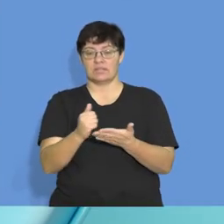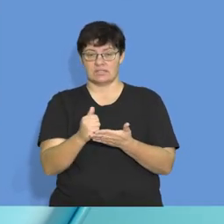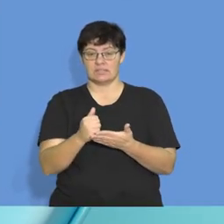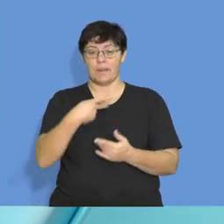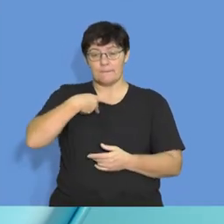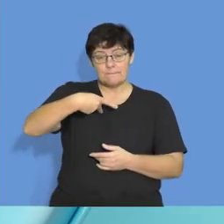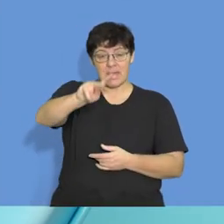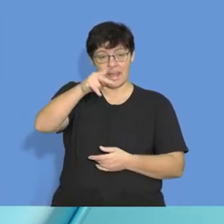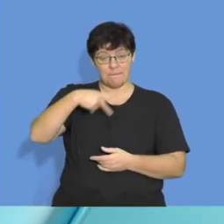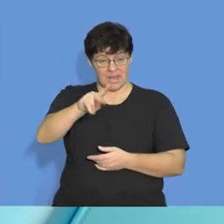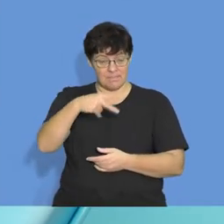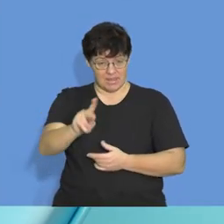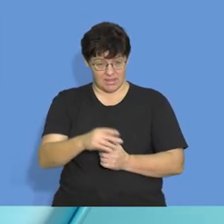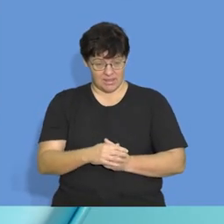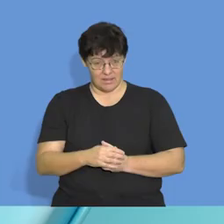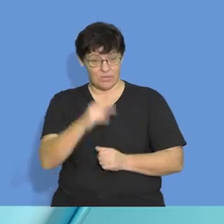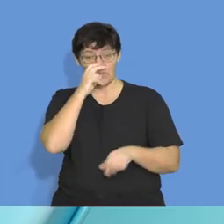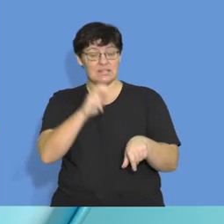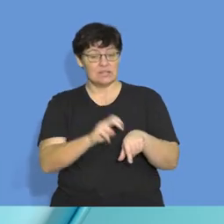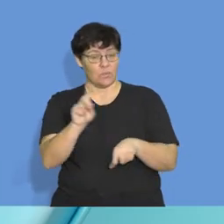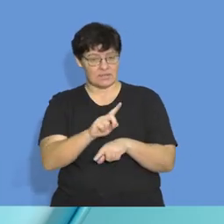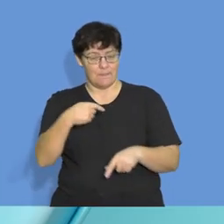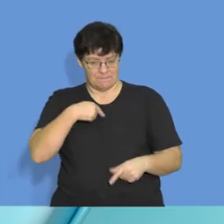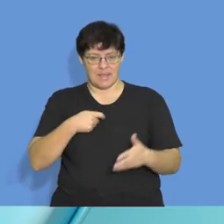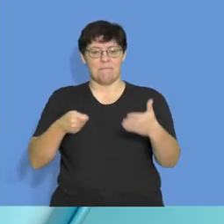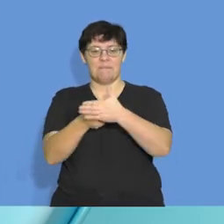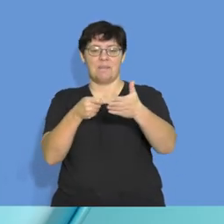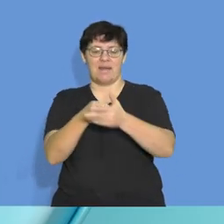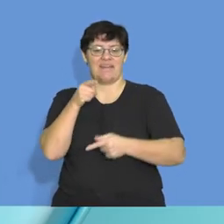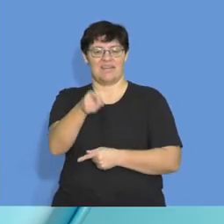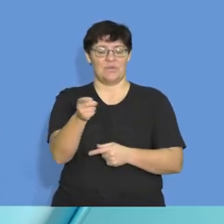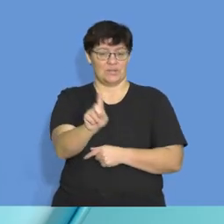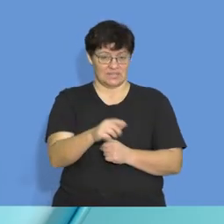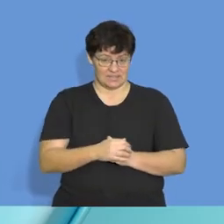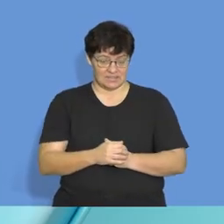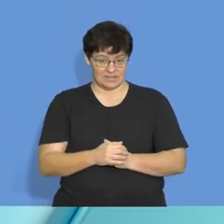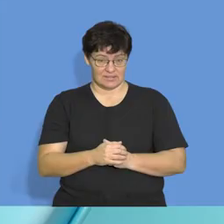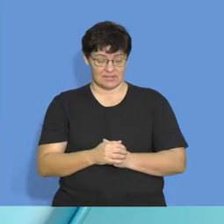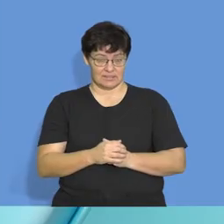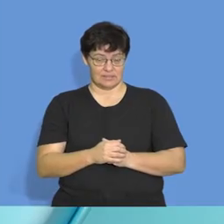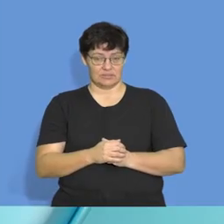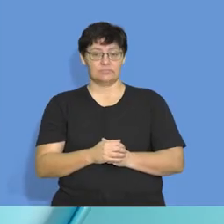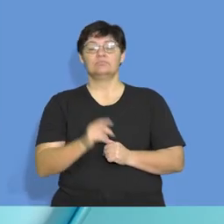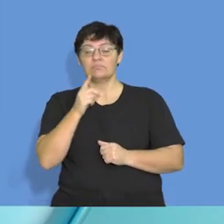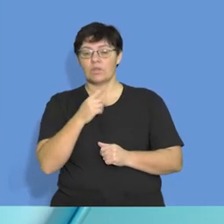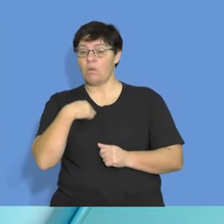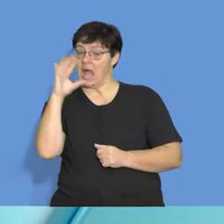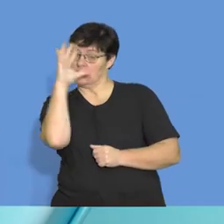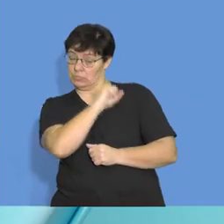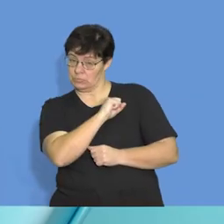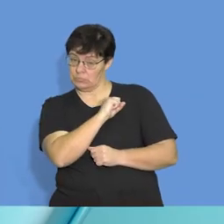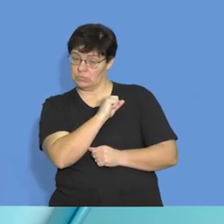remember, what do you need? You need your purchases figure. Right. And we're using the assumption